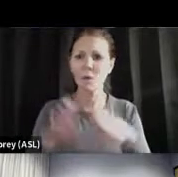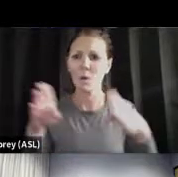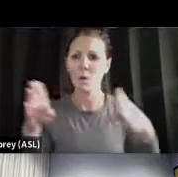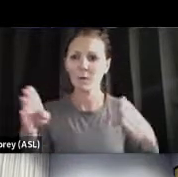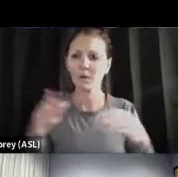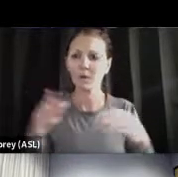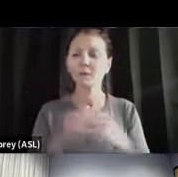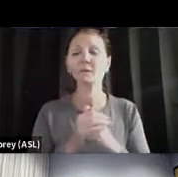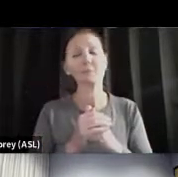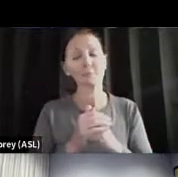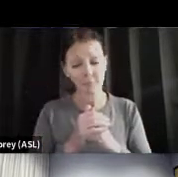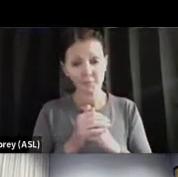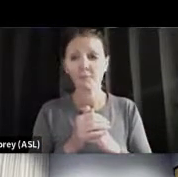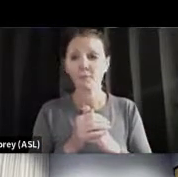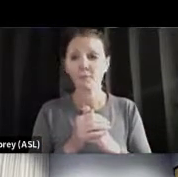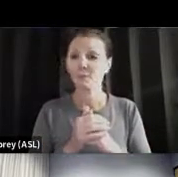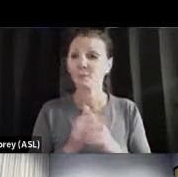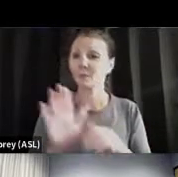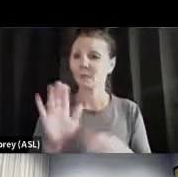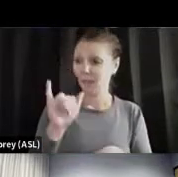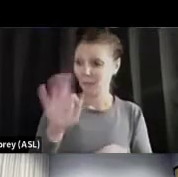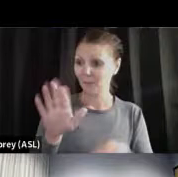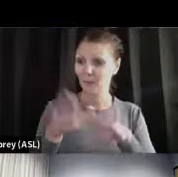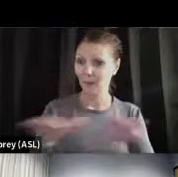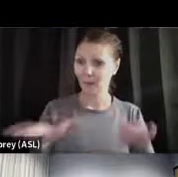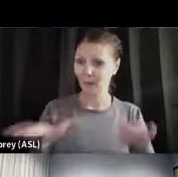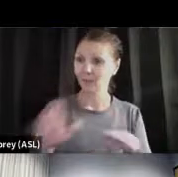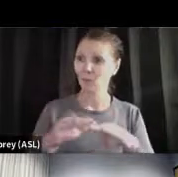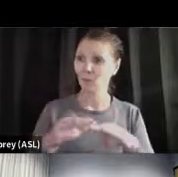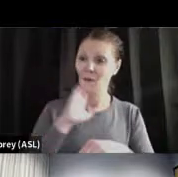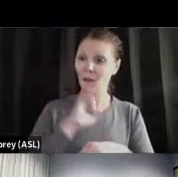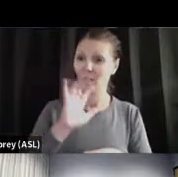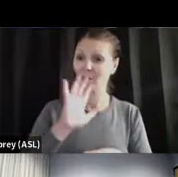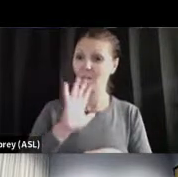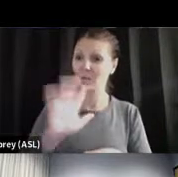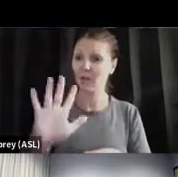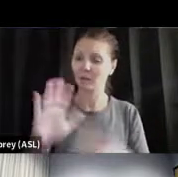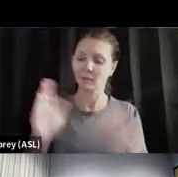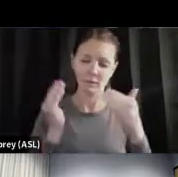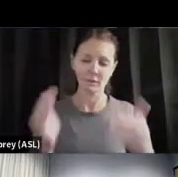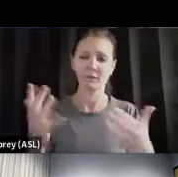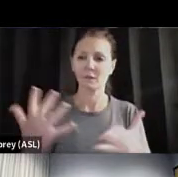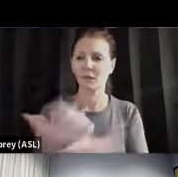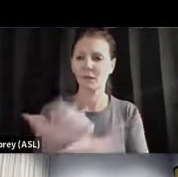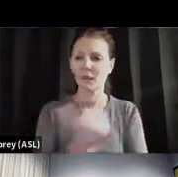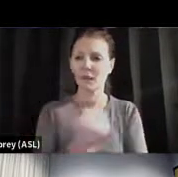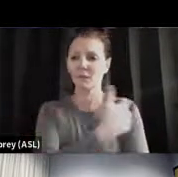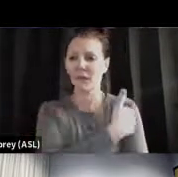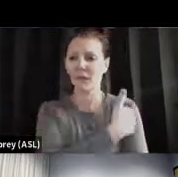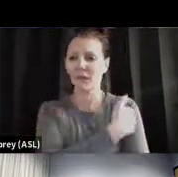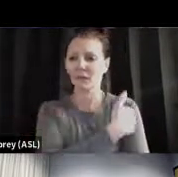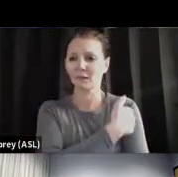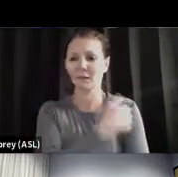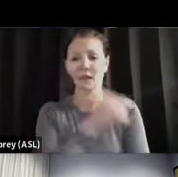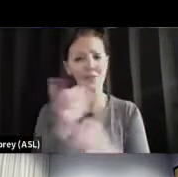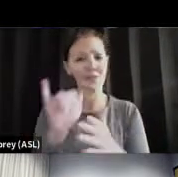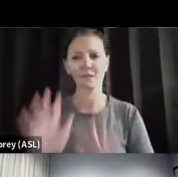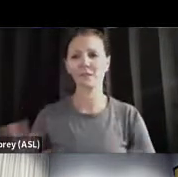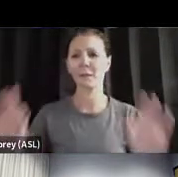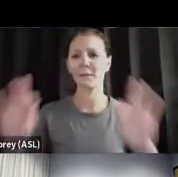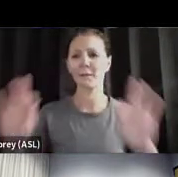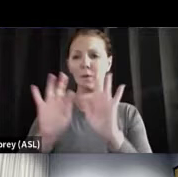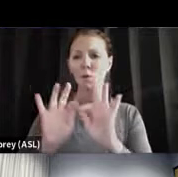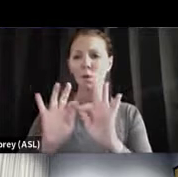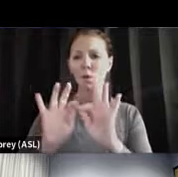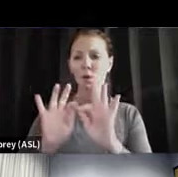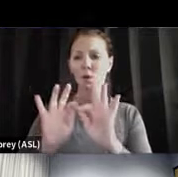again, if kids are eligible over the age of five, get vaccinated. That's really the most important thing you can do. If you're vaccinated, if